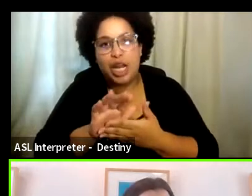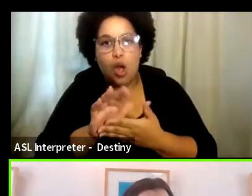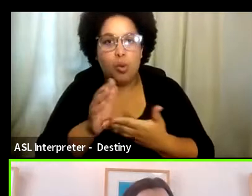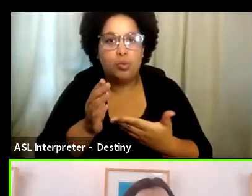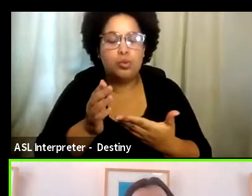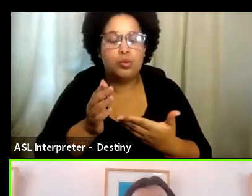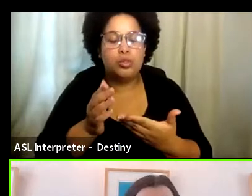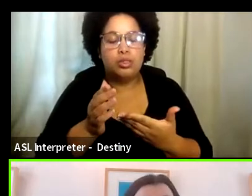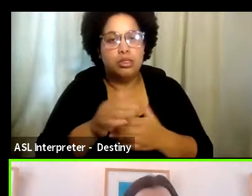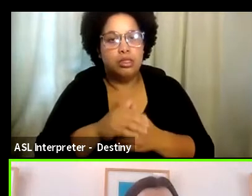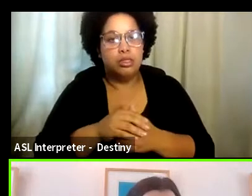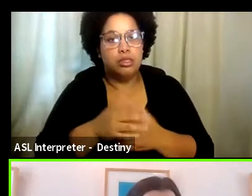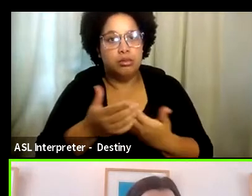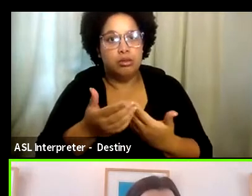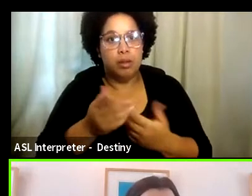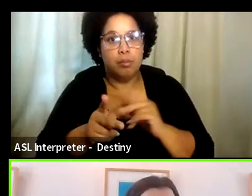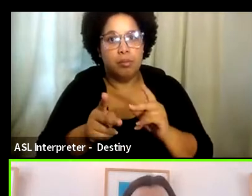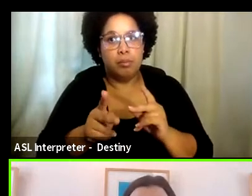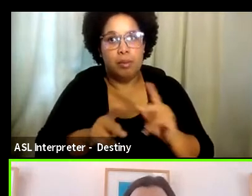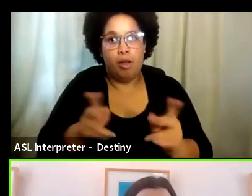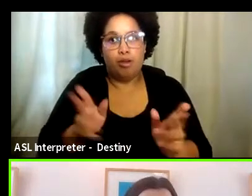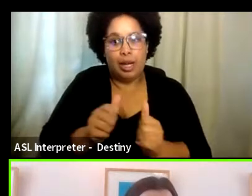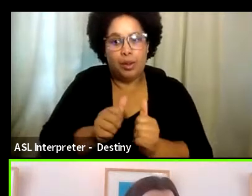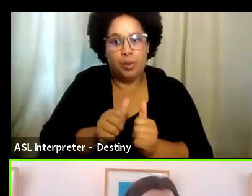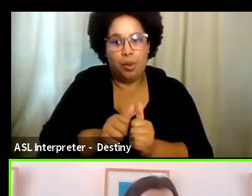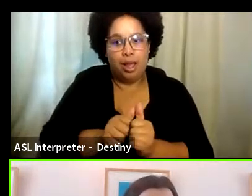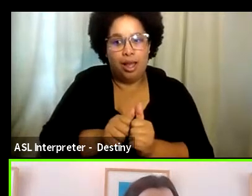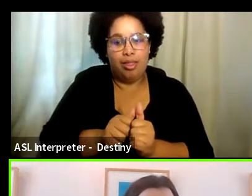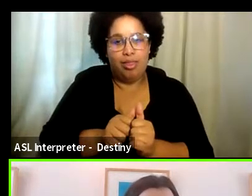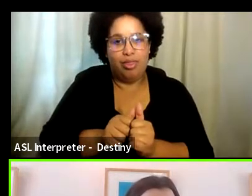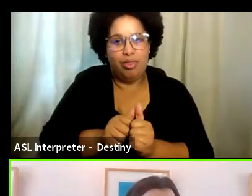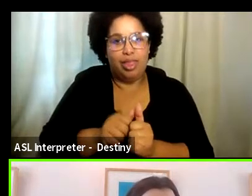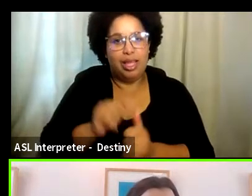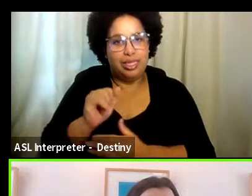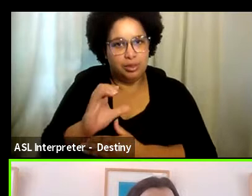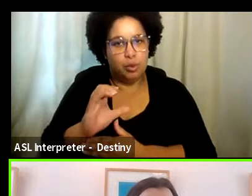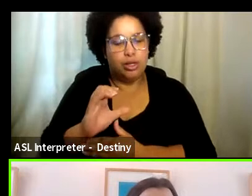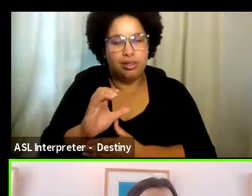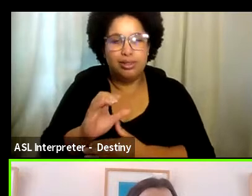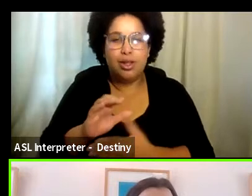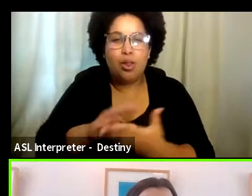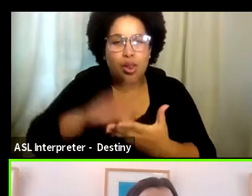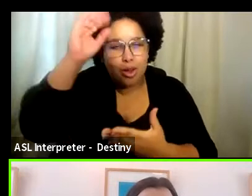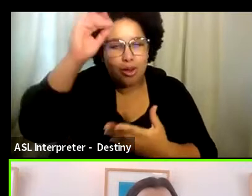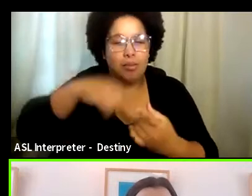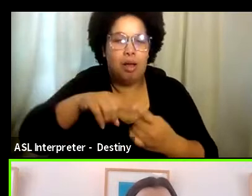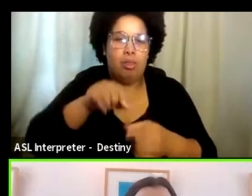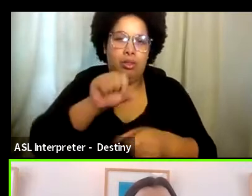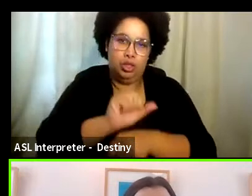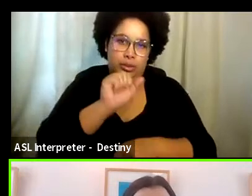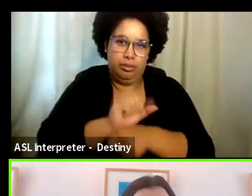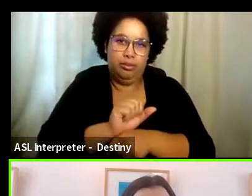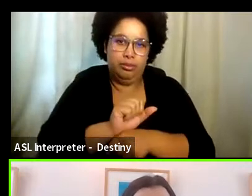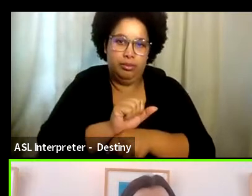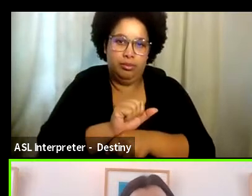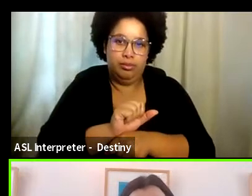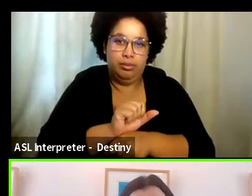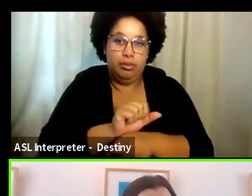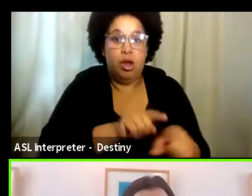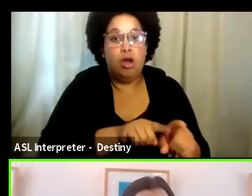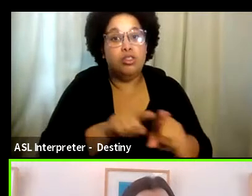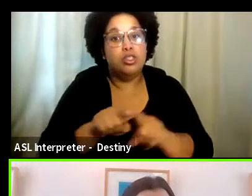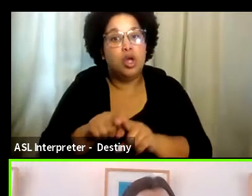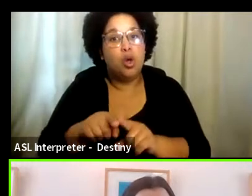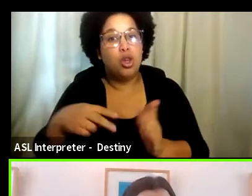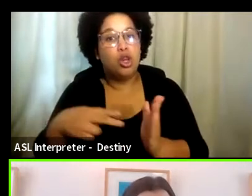um, where people are talking to intimacy coordinators and learn more about the job. Um, I also think it's really good to start looking into what